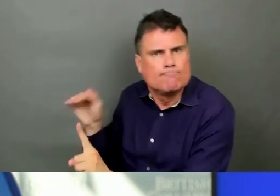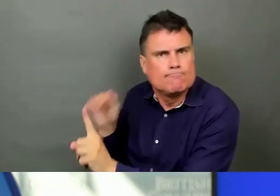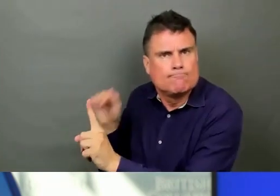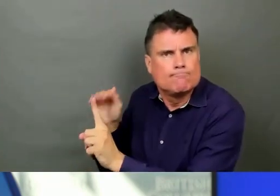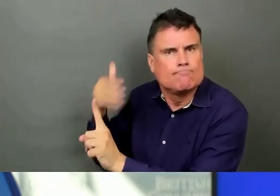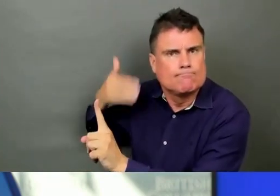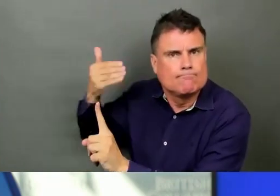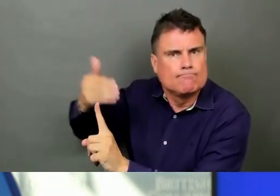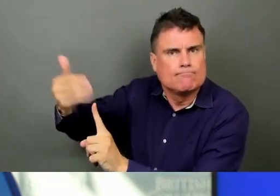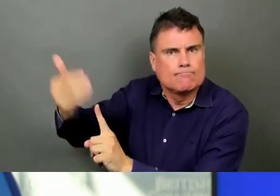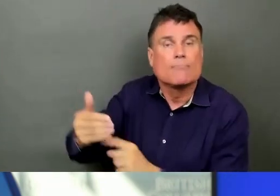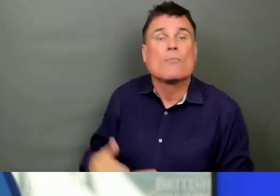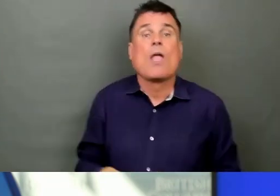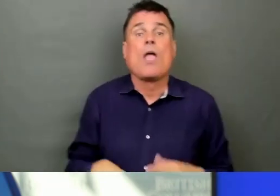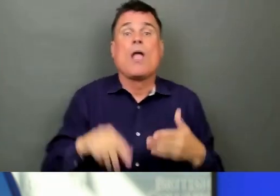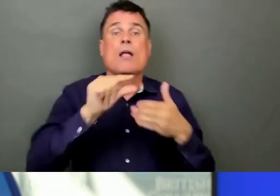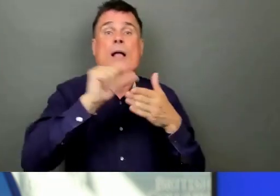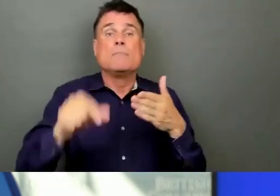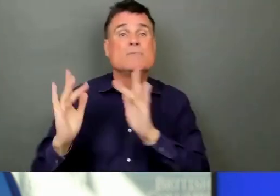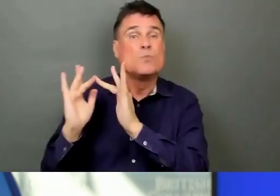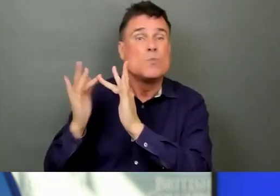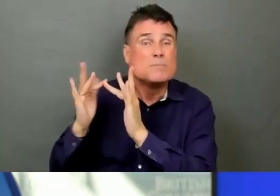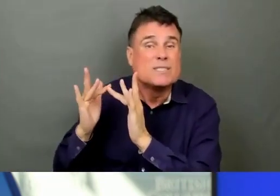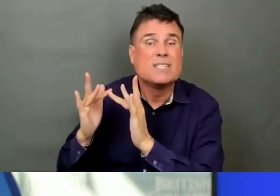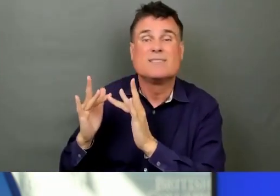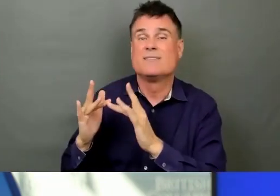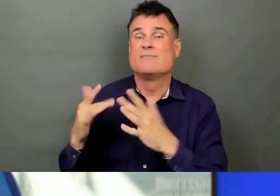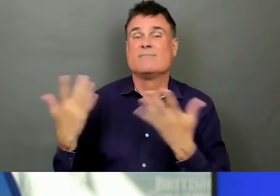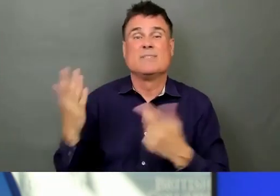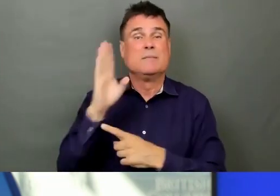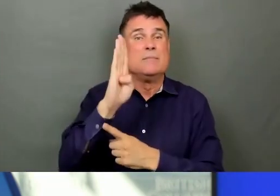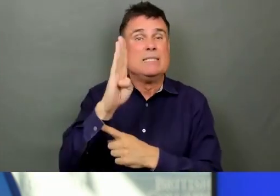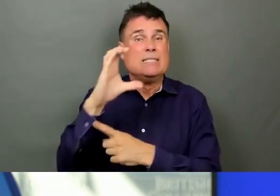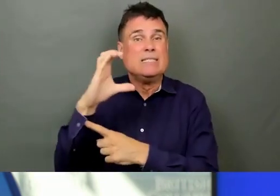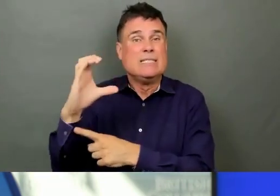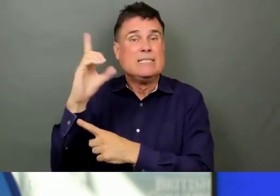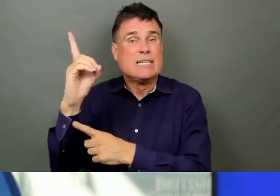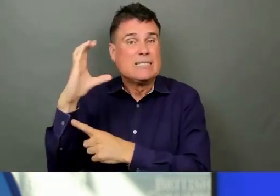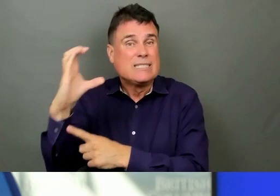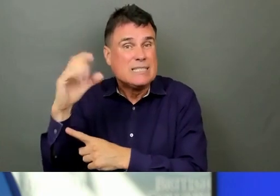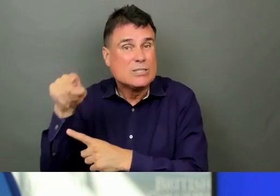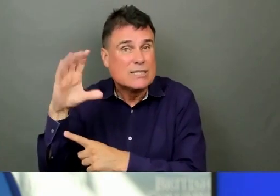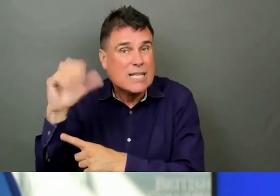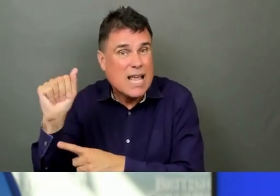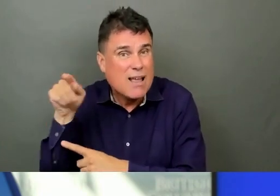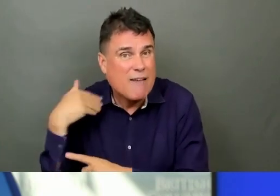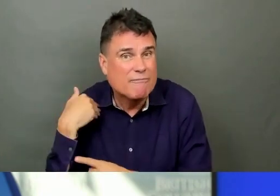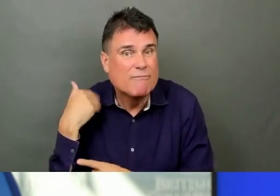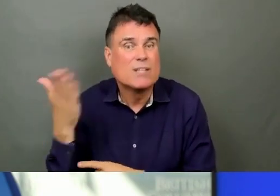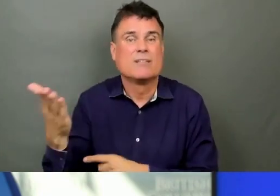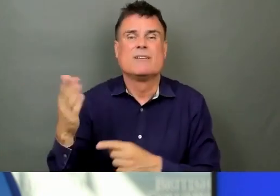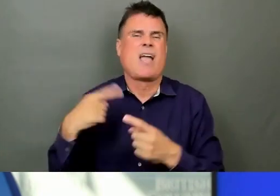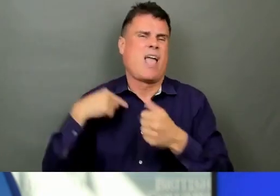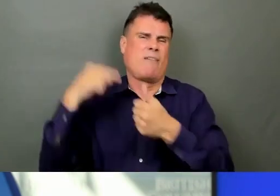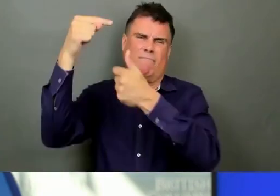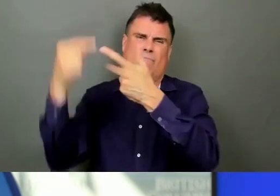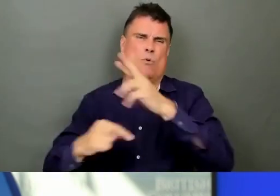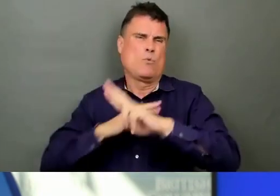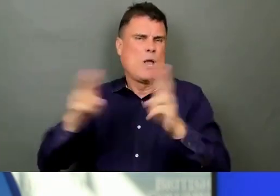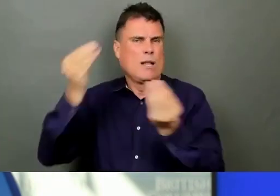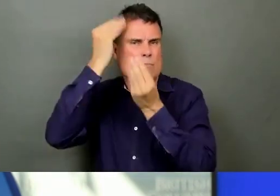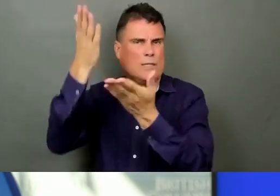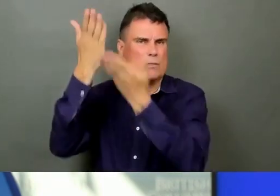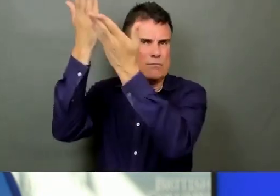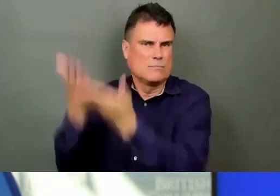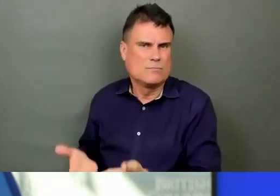steps you need to take to stay cool as well. And with that in mind, I'm honoured to introduce Dr. Henderson. She's